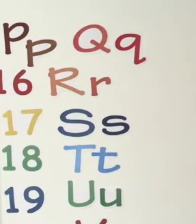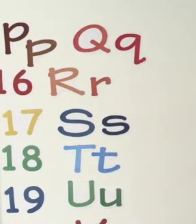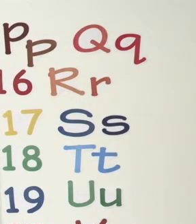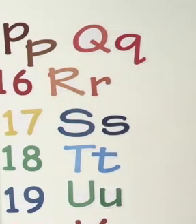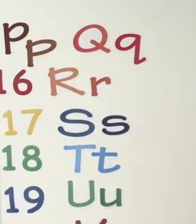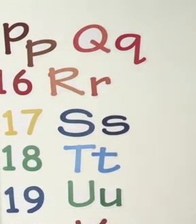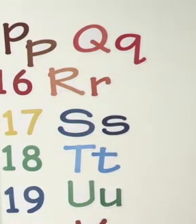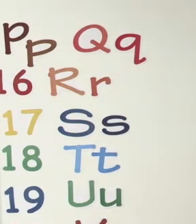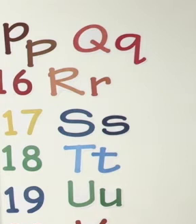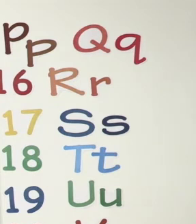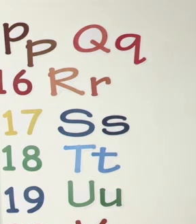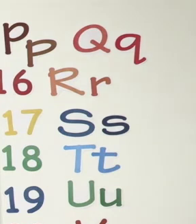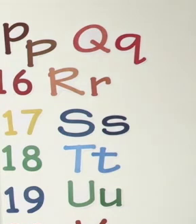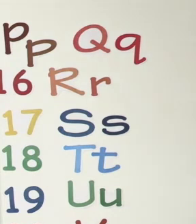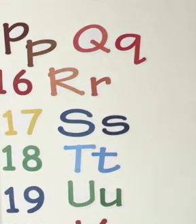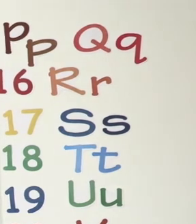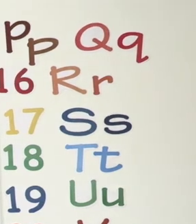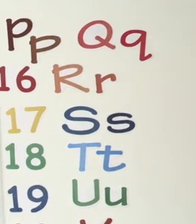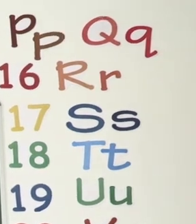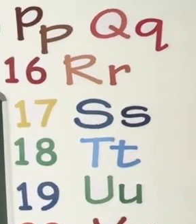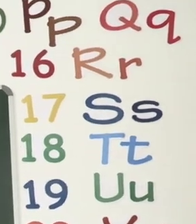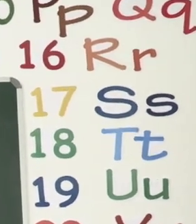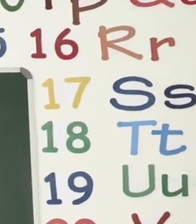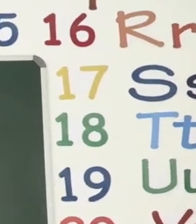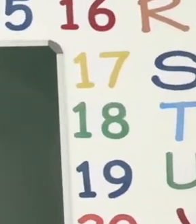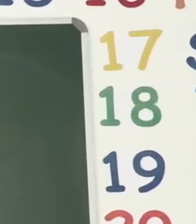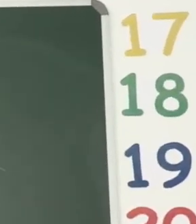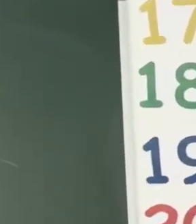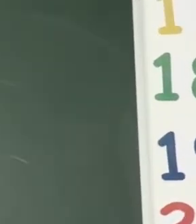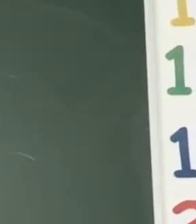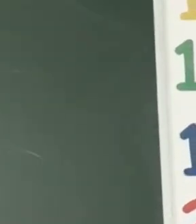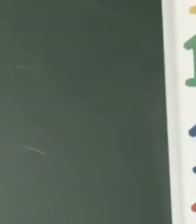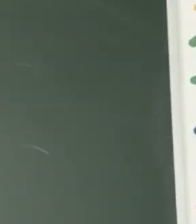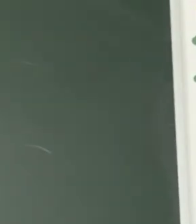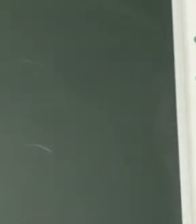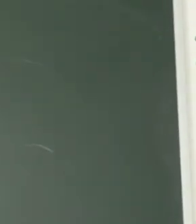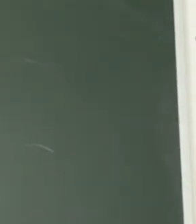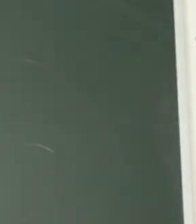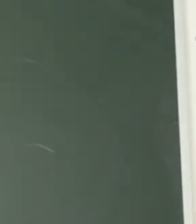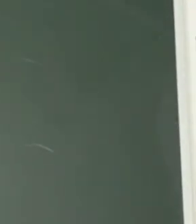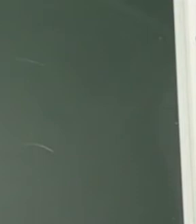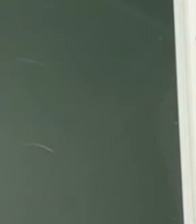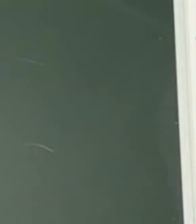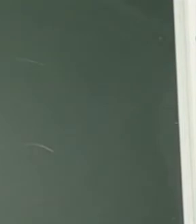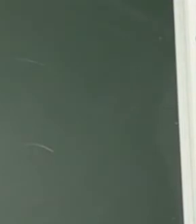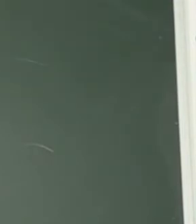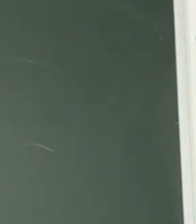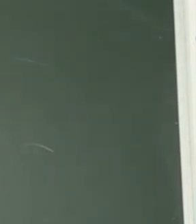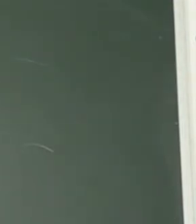I have my red colour here and I am going to try and find a word that has eek in it.